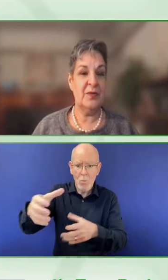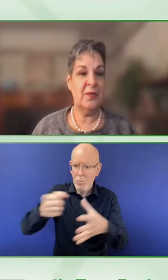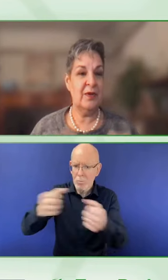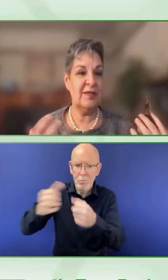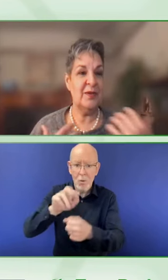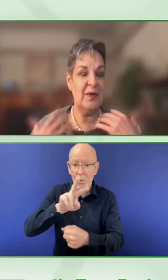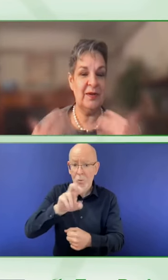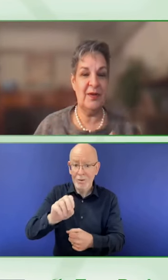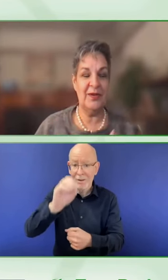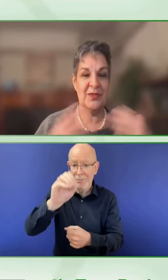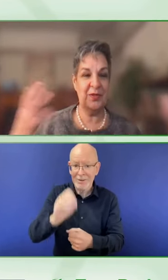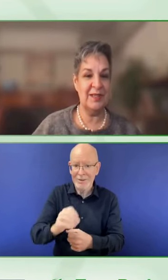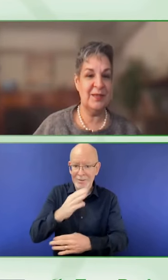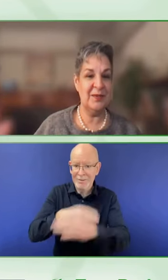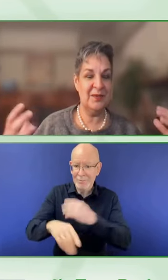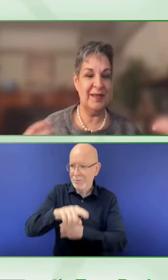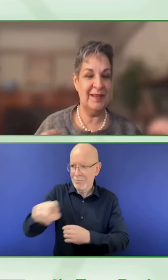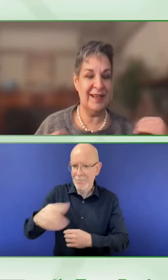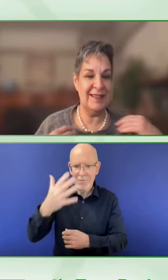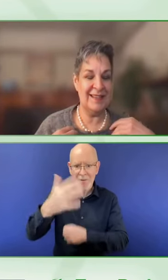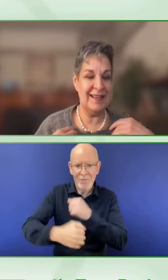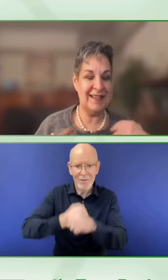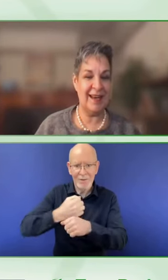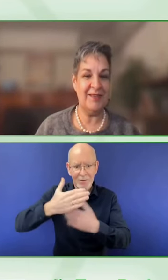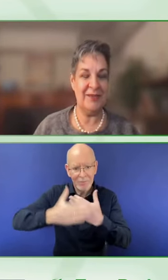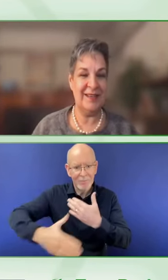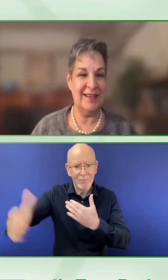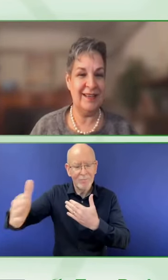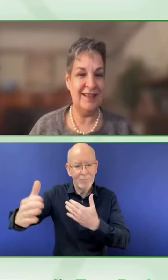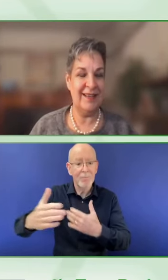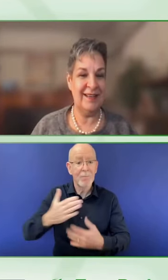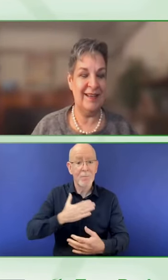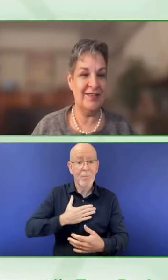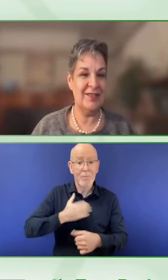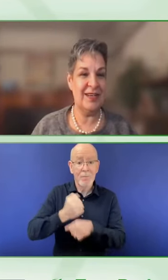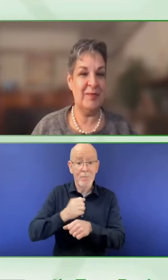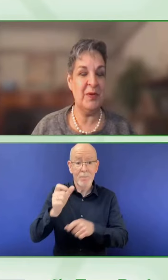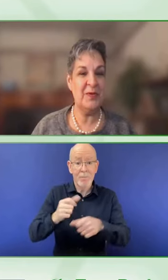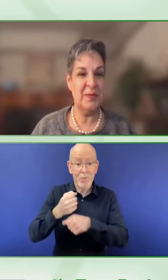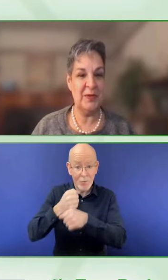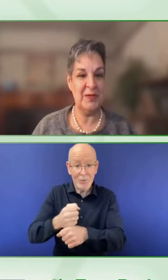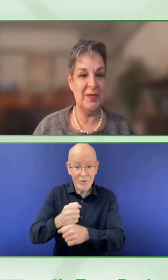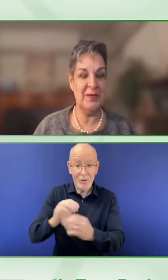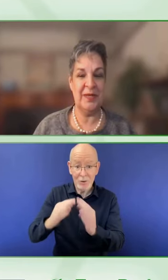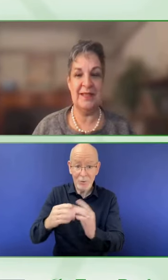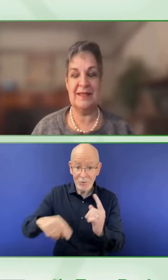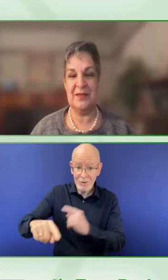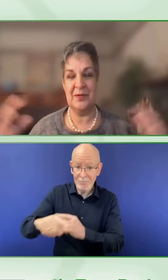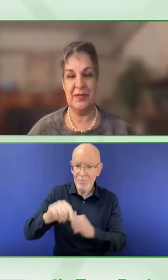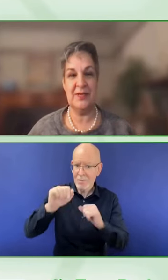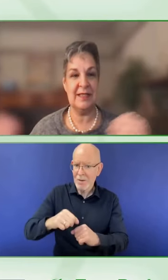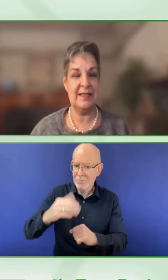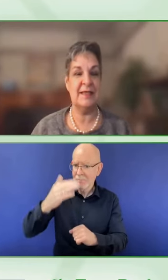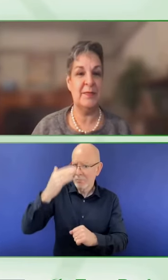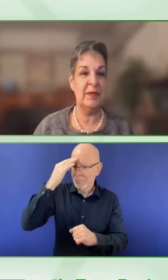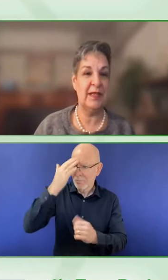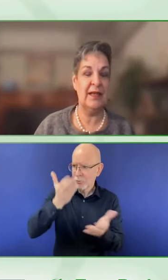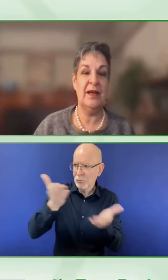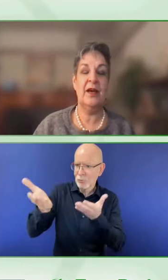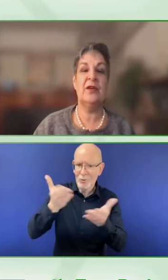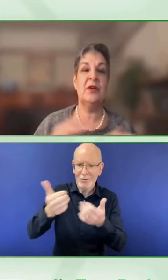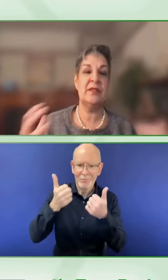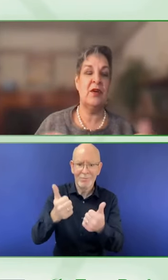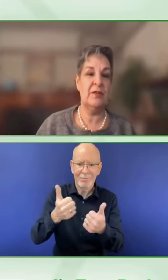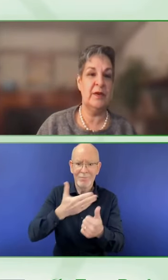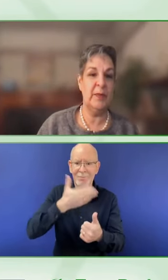So, we're also on a journey to, as Catherine and Jake both spoke to, is to address accessibility